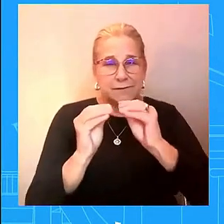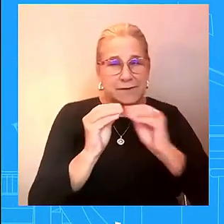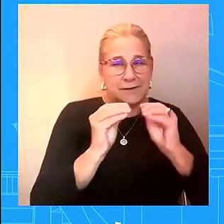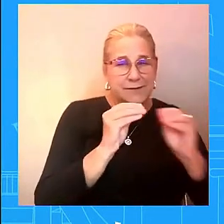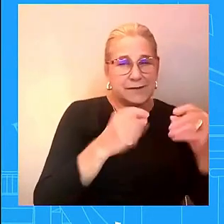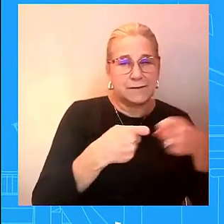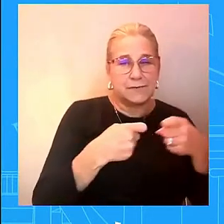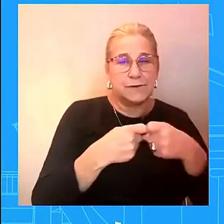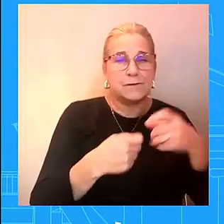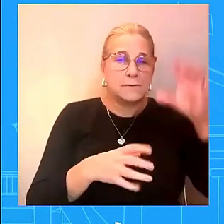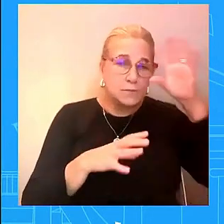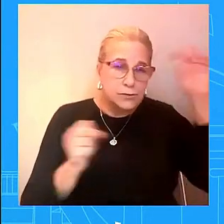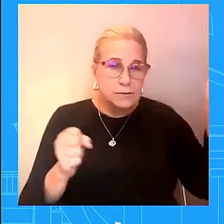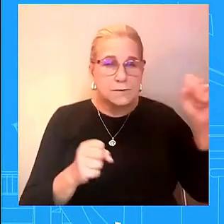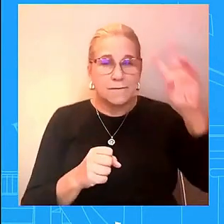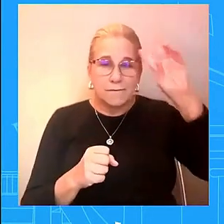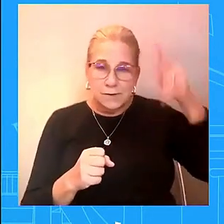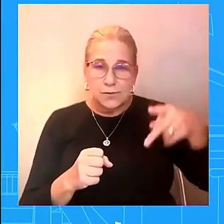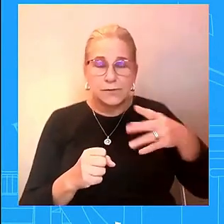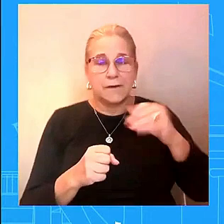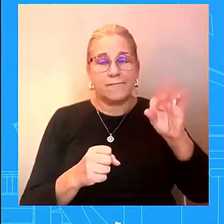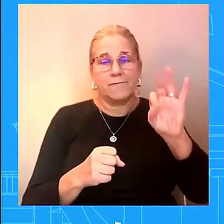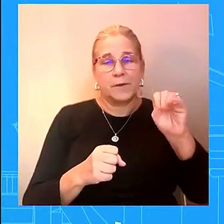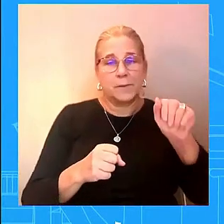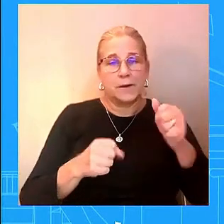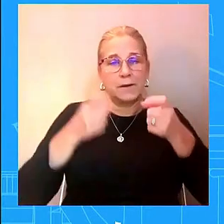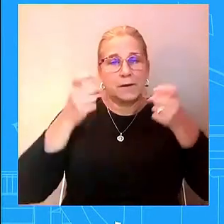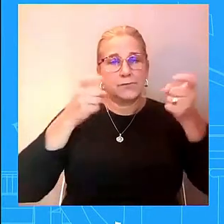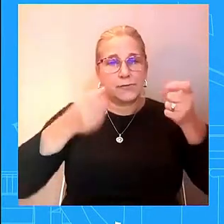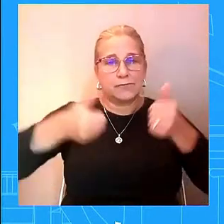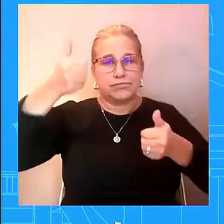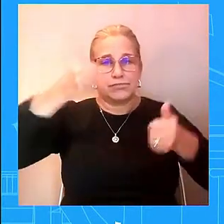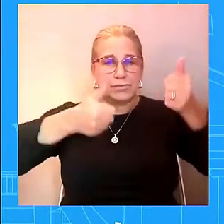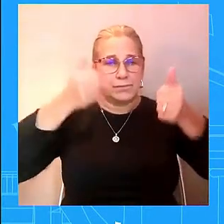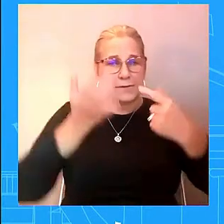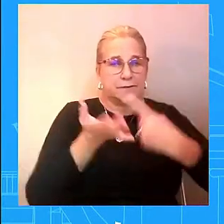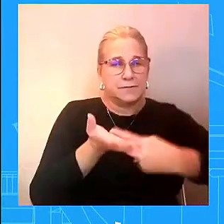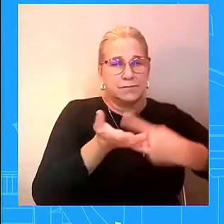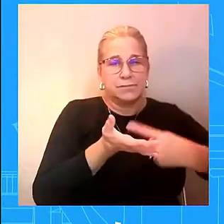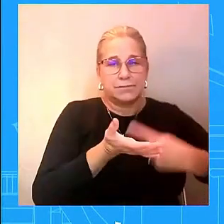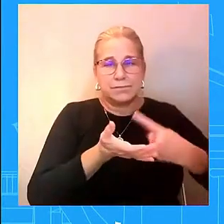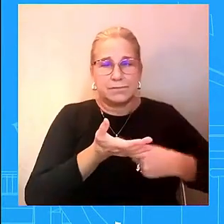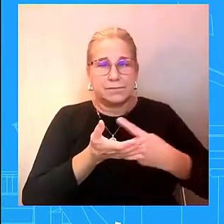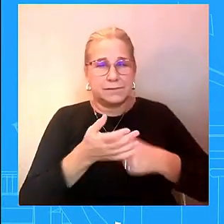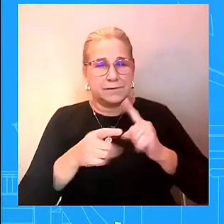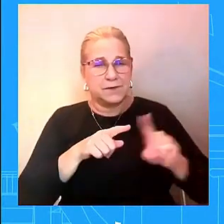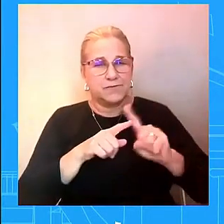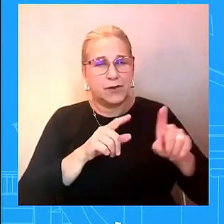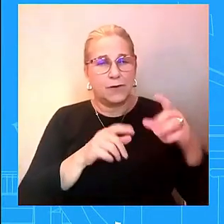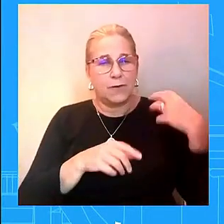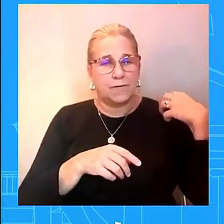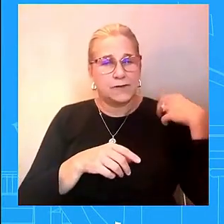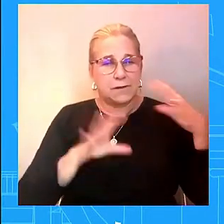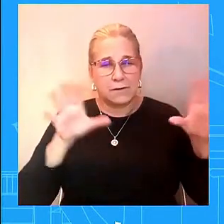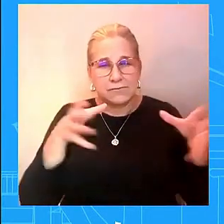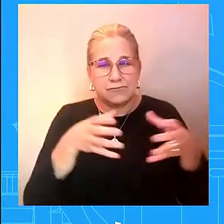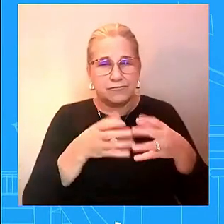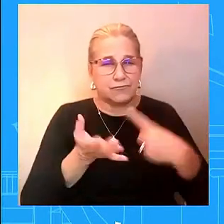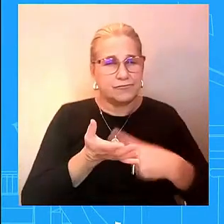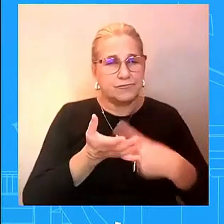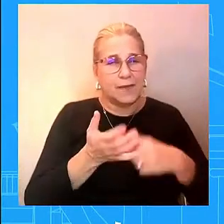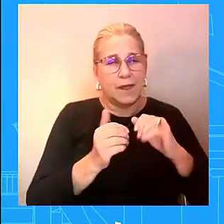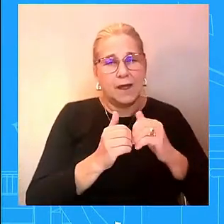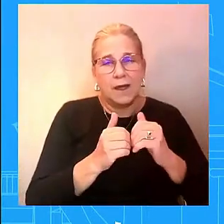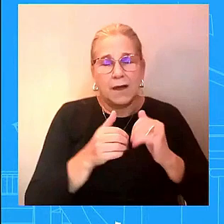helped ensure a robust and well coordinated response and recovery effort we'll continue to use every tool at our disposal